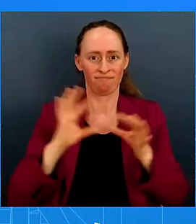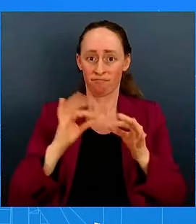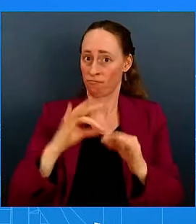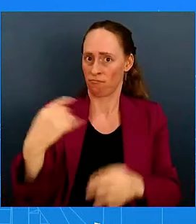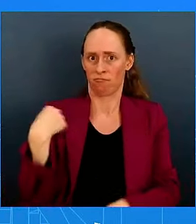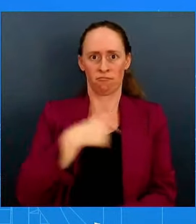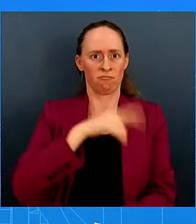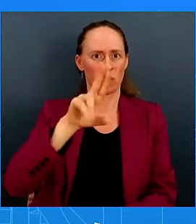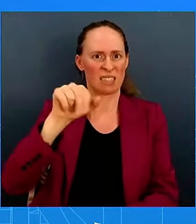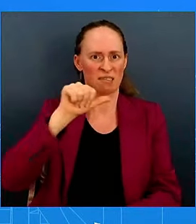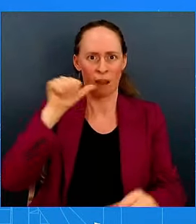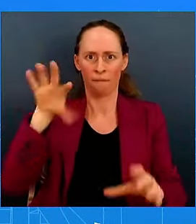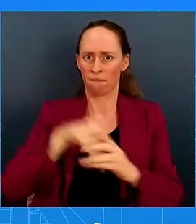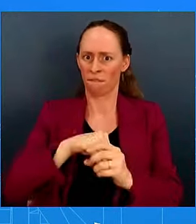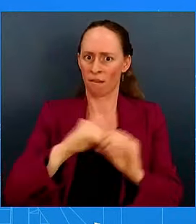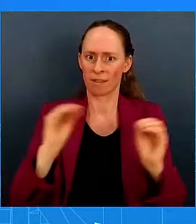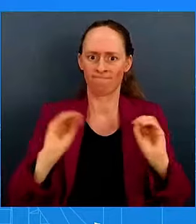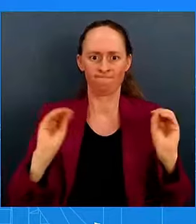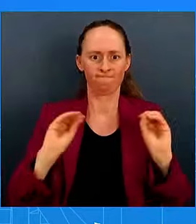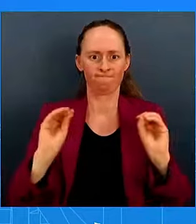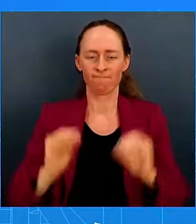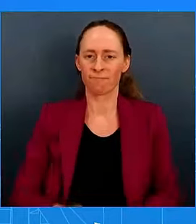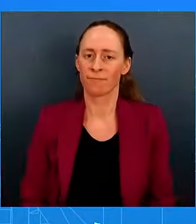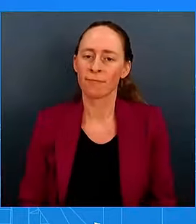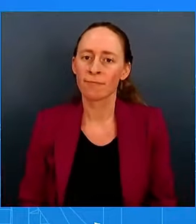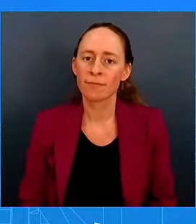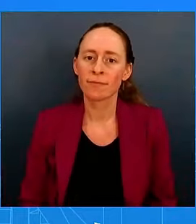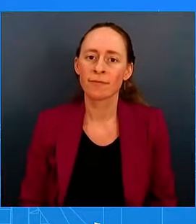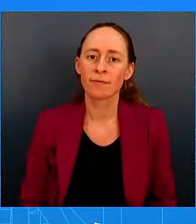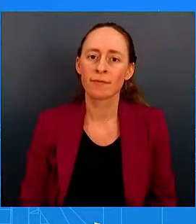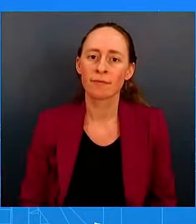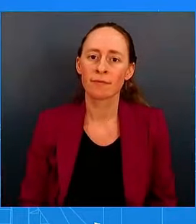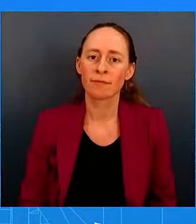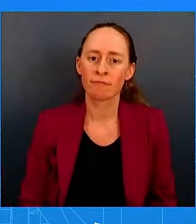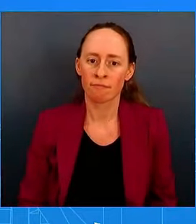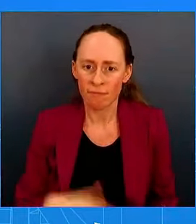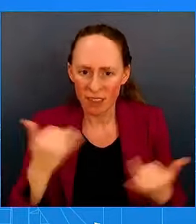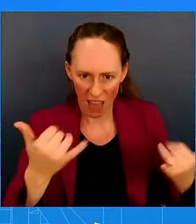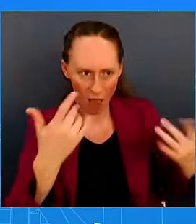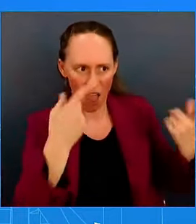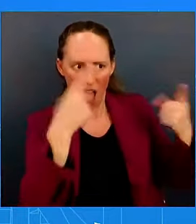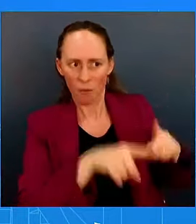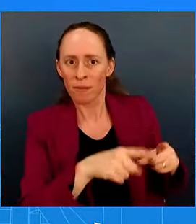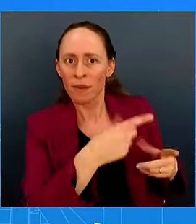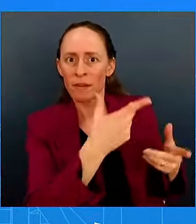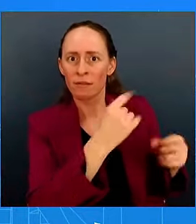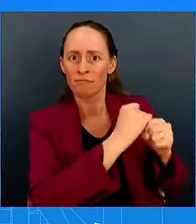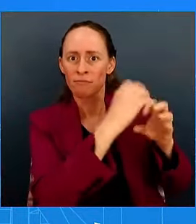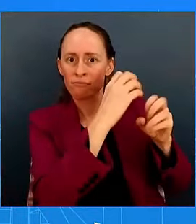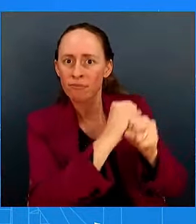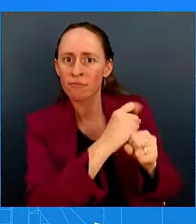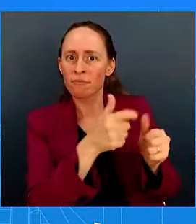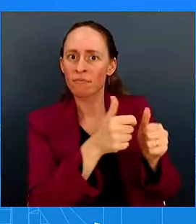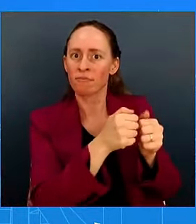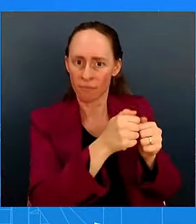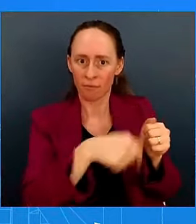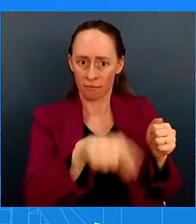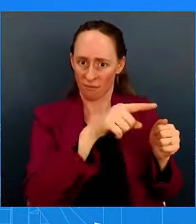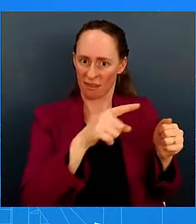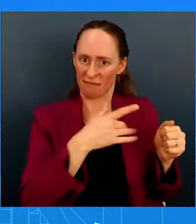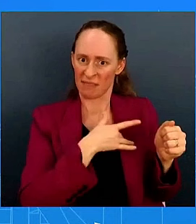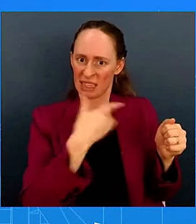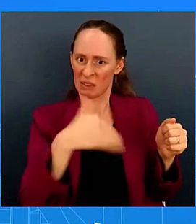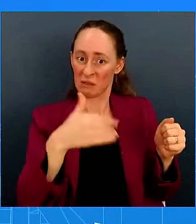that today. Then let me ask this. These kinds of tactics, blowing up pagers and walkie-talkies, is this type of warfare acceptable to the United States?